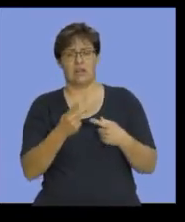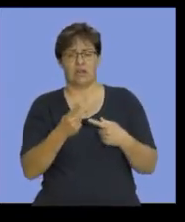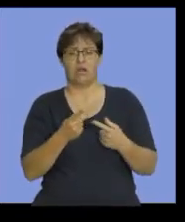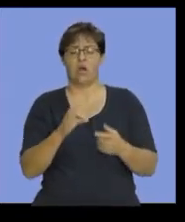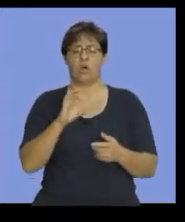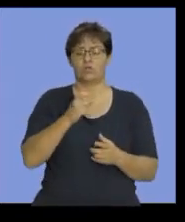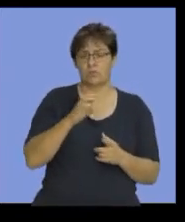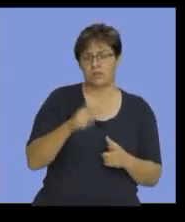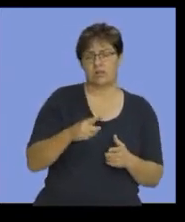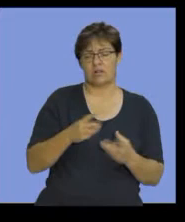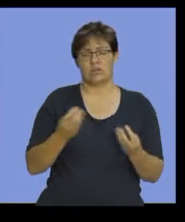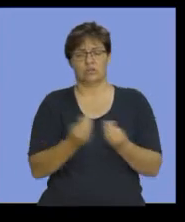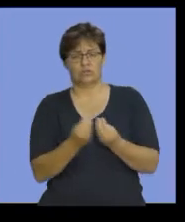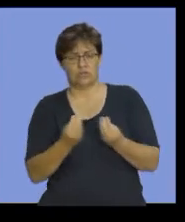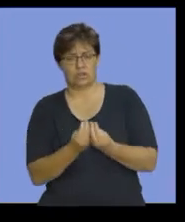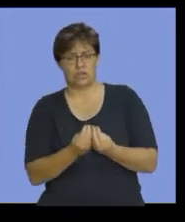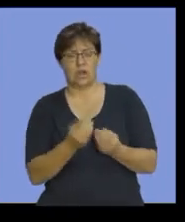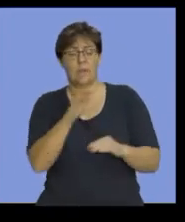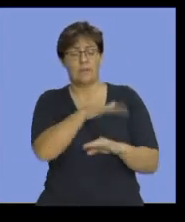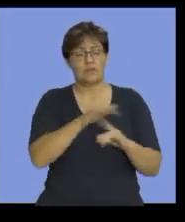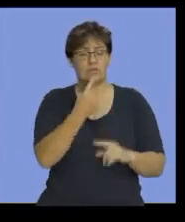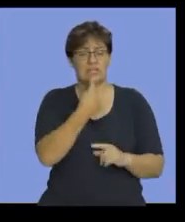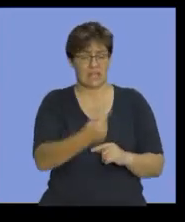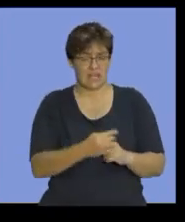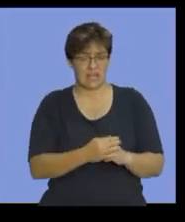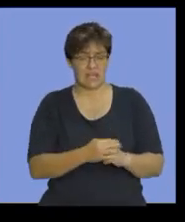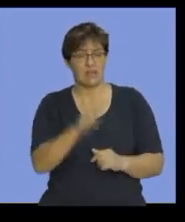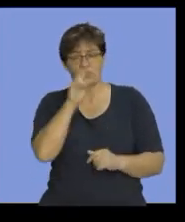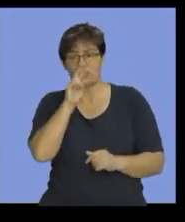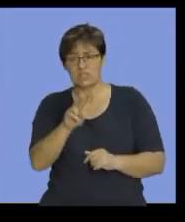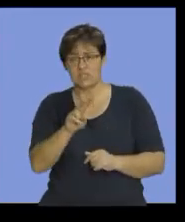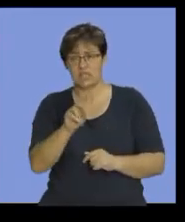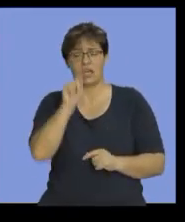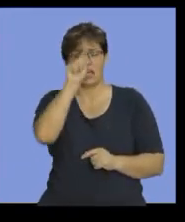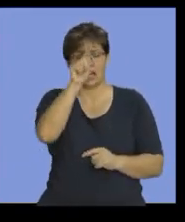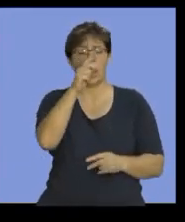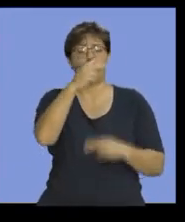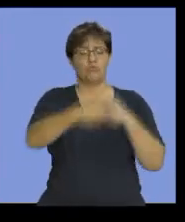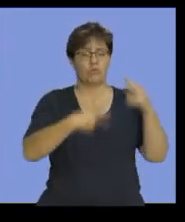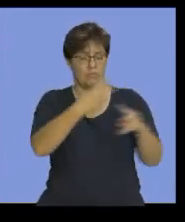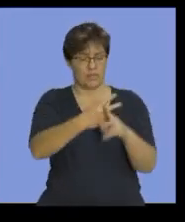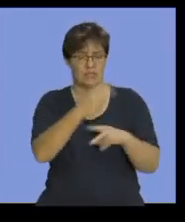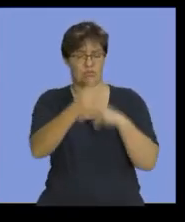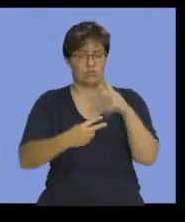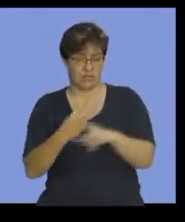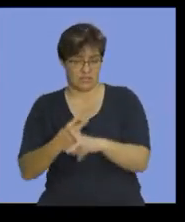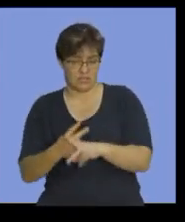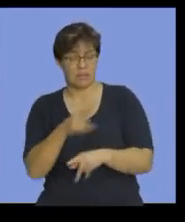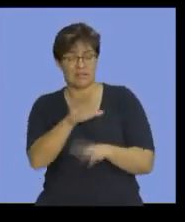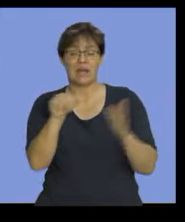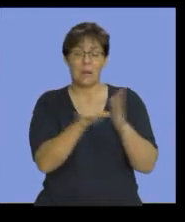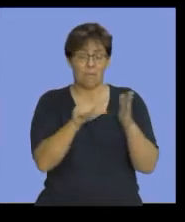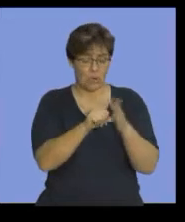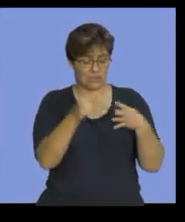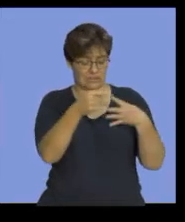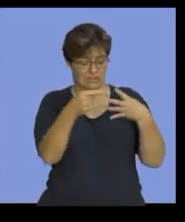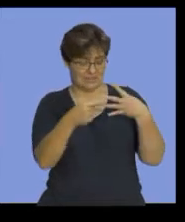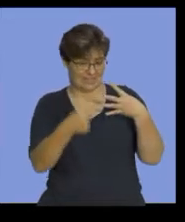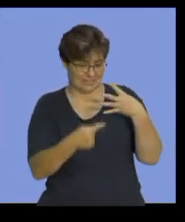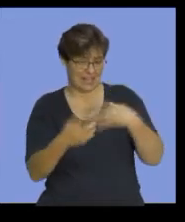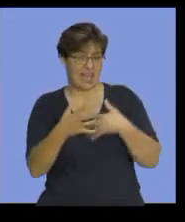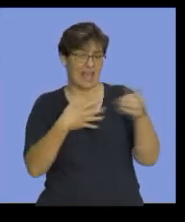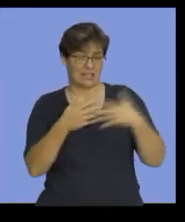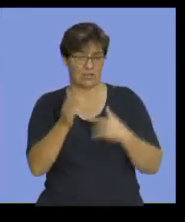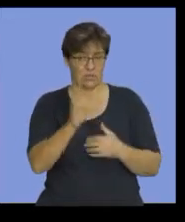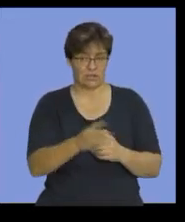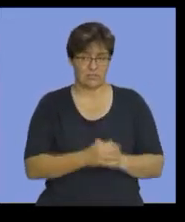consumable store stock. So basically, what we said here is you can see these two are repeated. But these are important accounts that we will be dealing with.